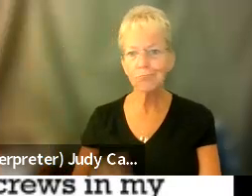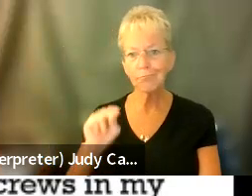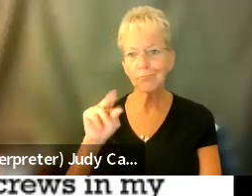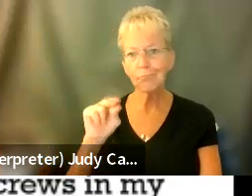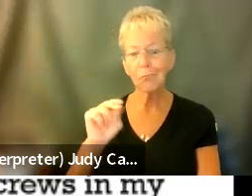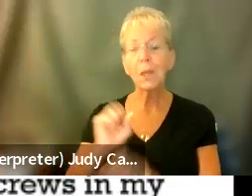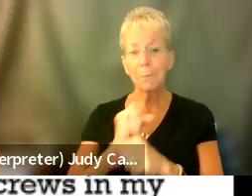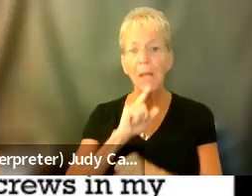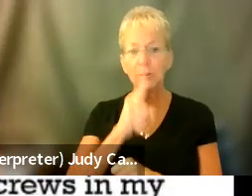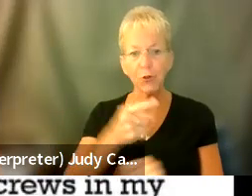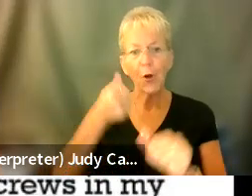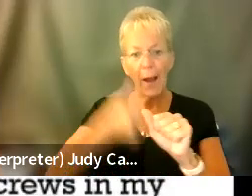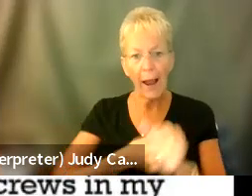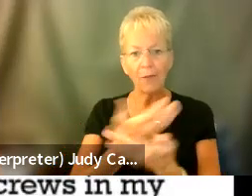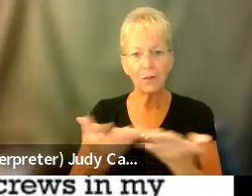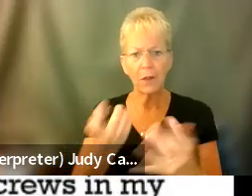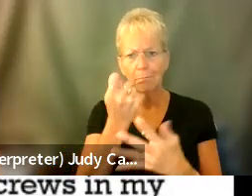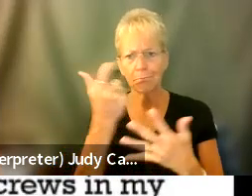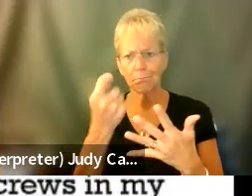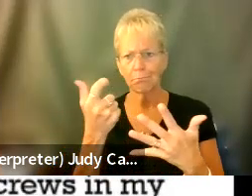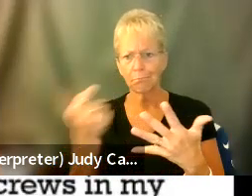Make sure everything is ruled out.